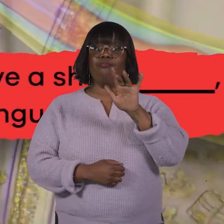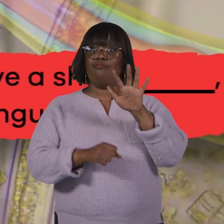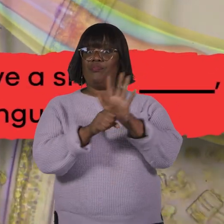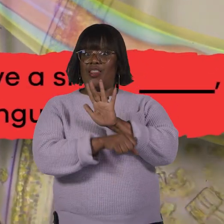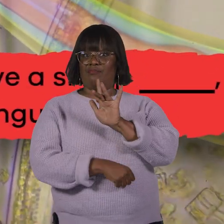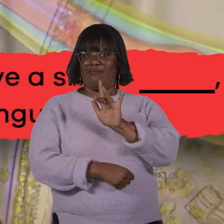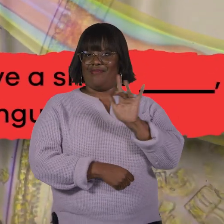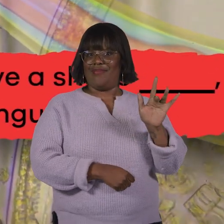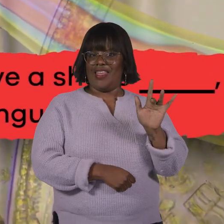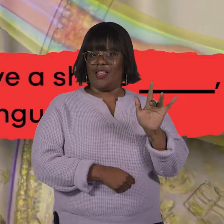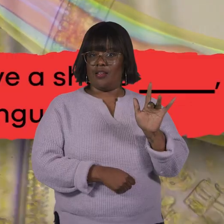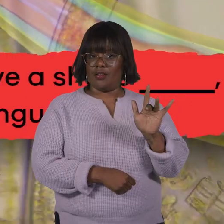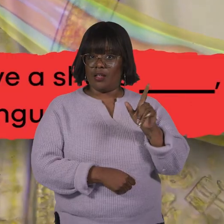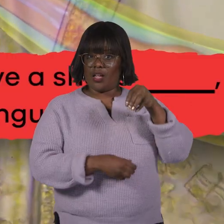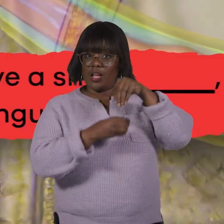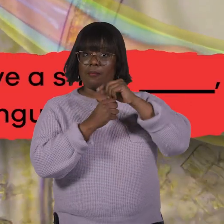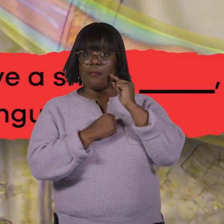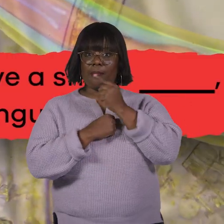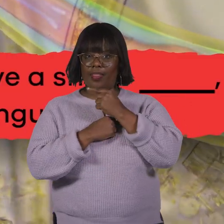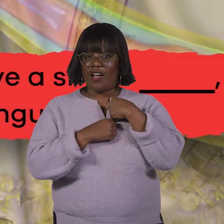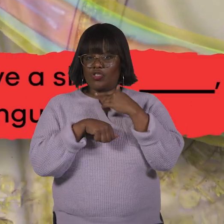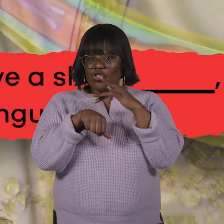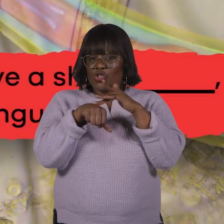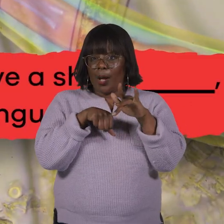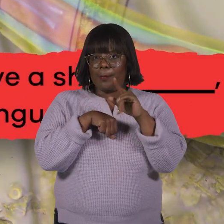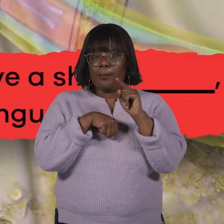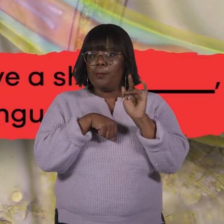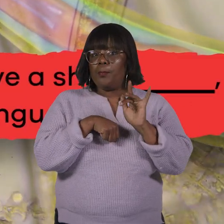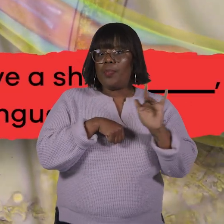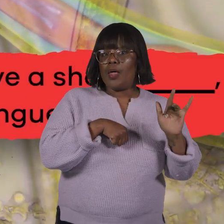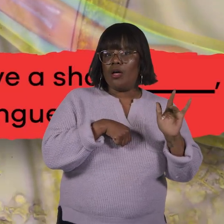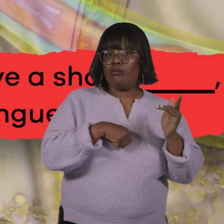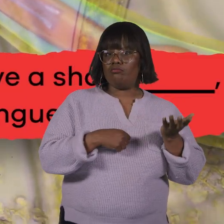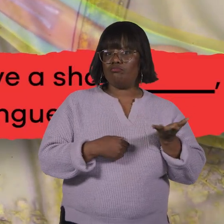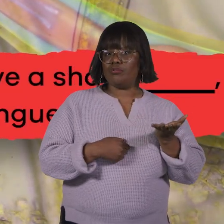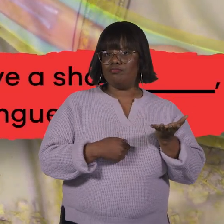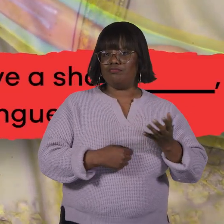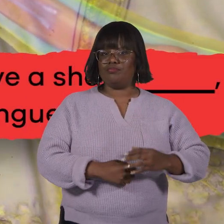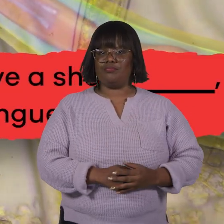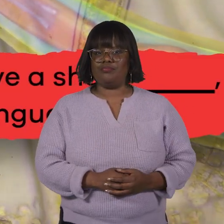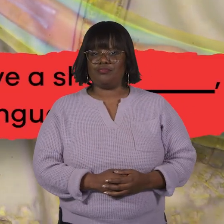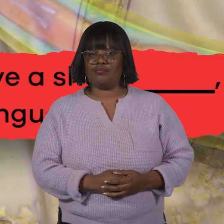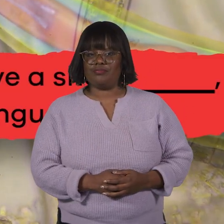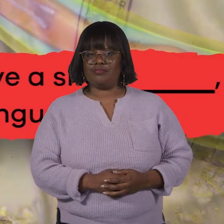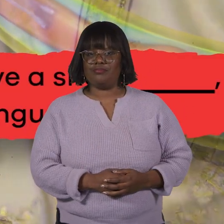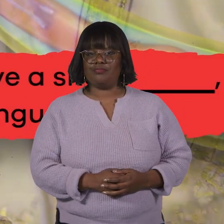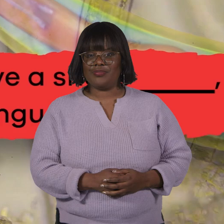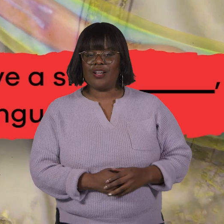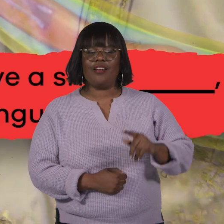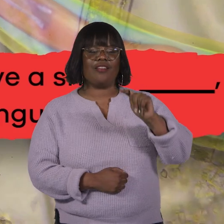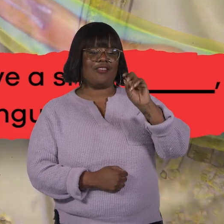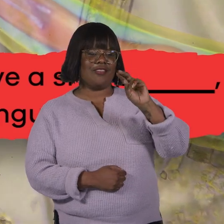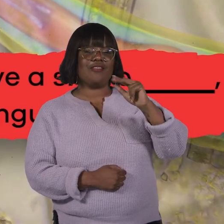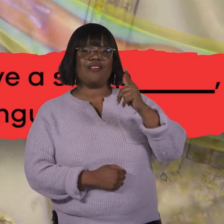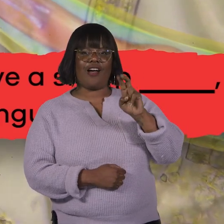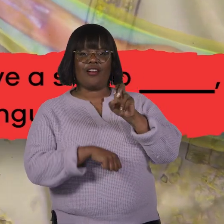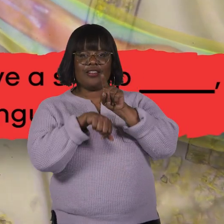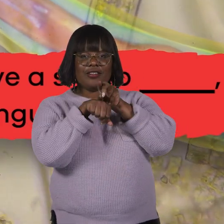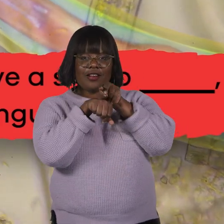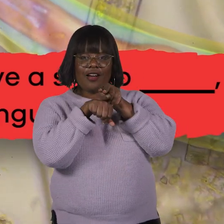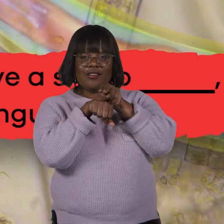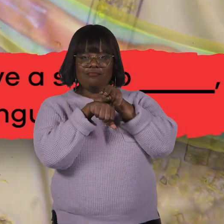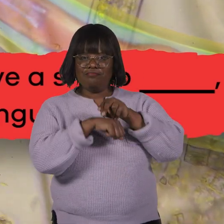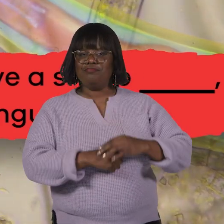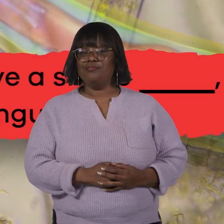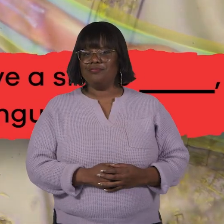Fill in the blank. Inside their mouths, nematodes have a sharp blank, which is kind of like a tongue.